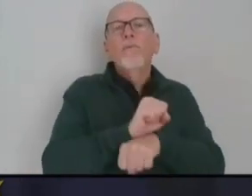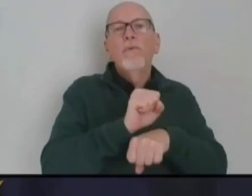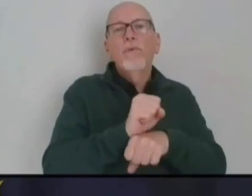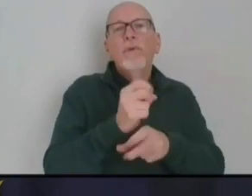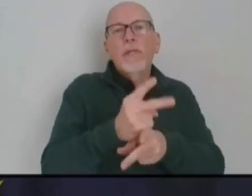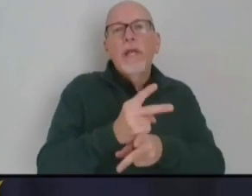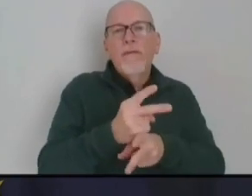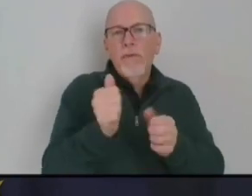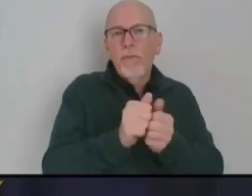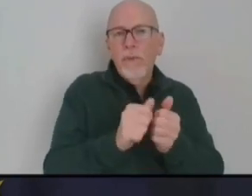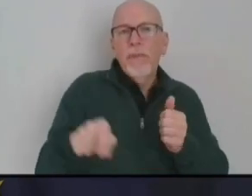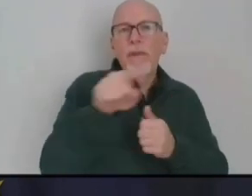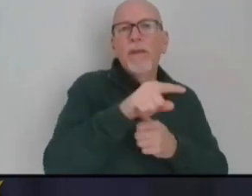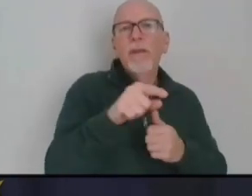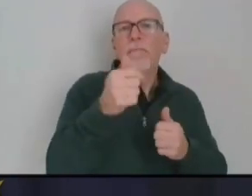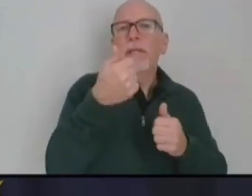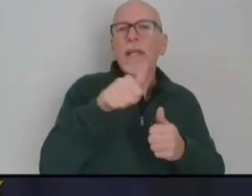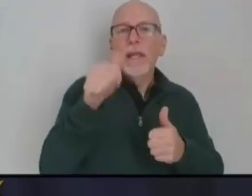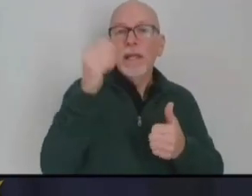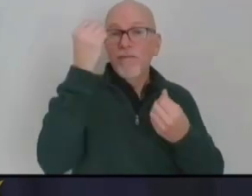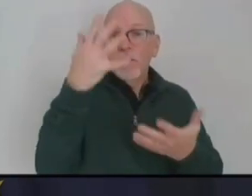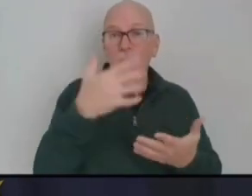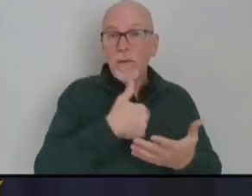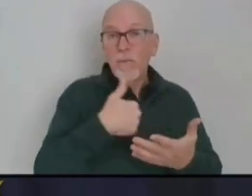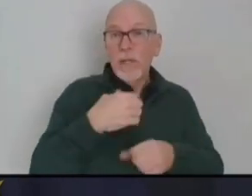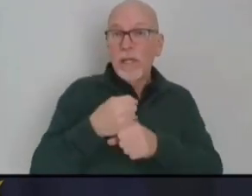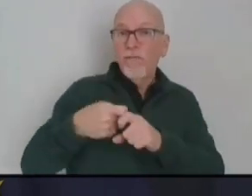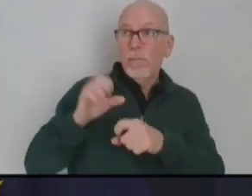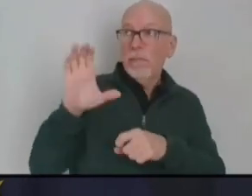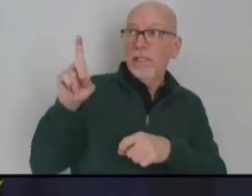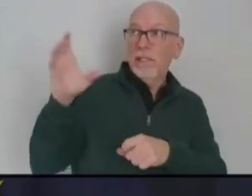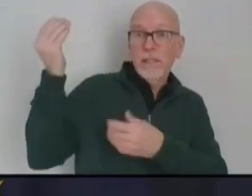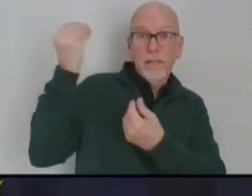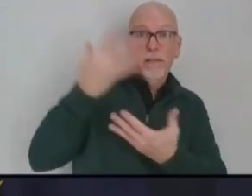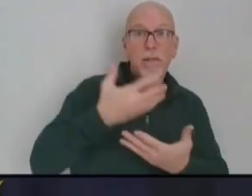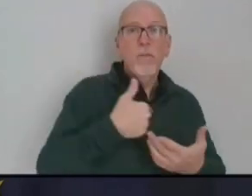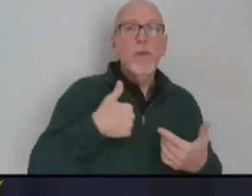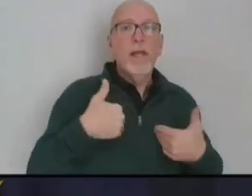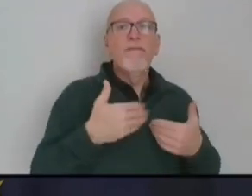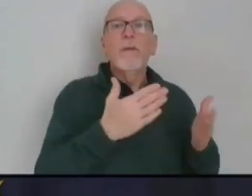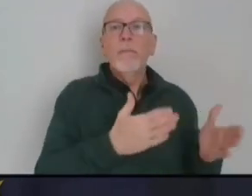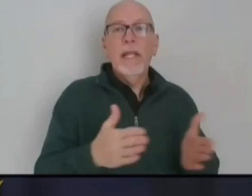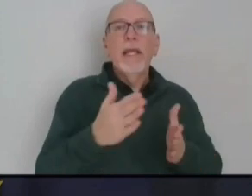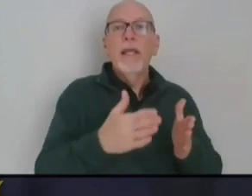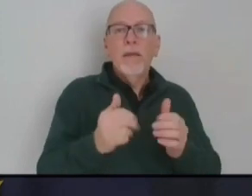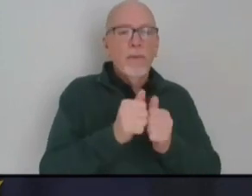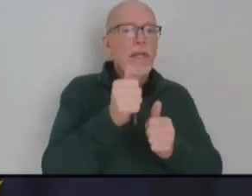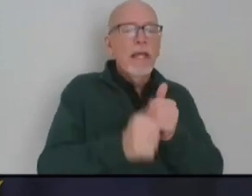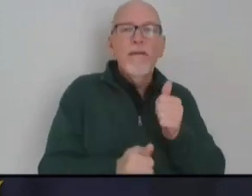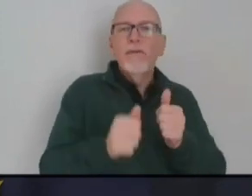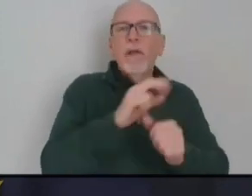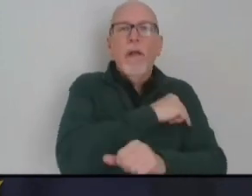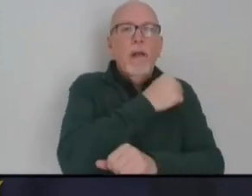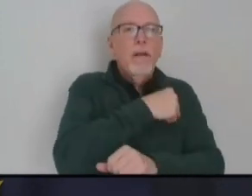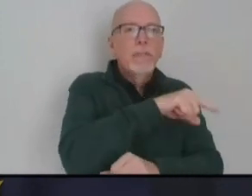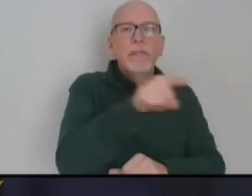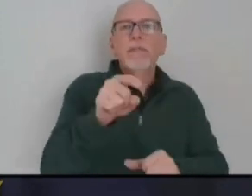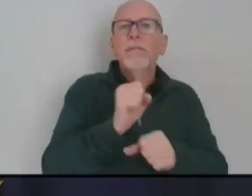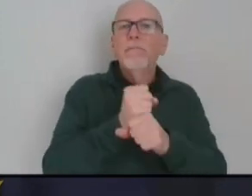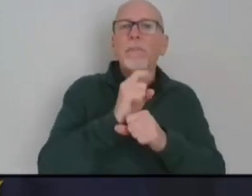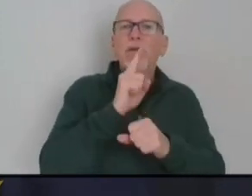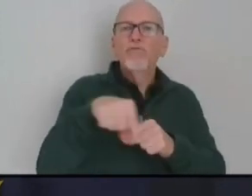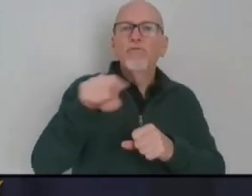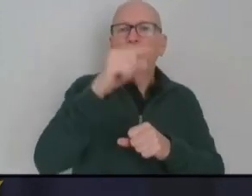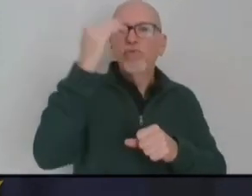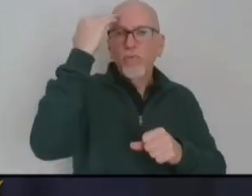with them, with any kind of information that we get from the CDC. We have planners that are working with every single facility and helping them decide how to